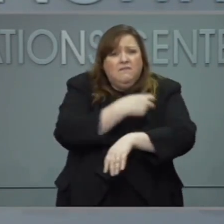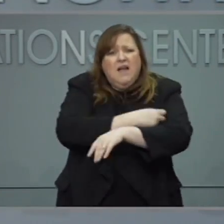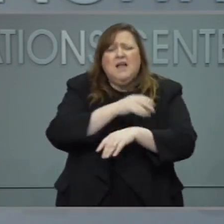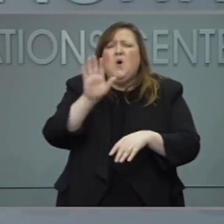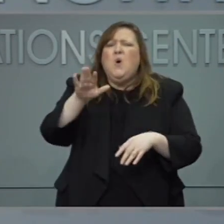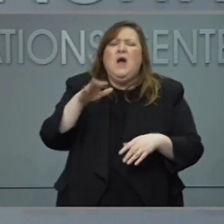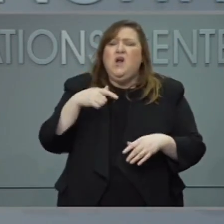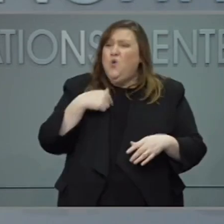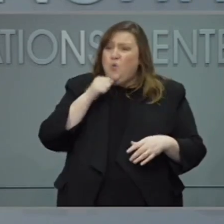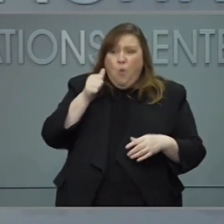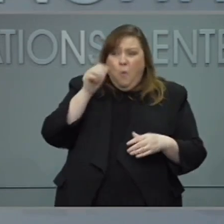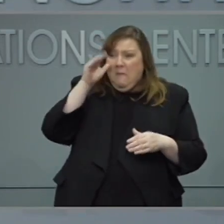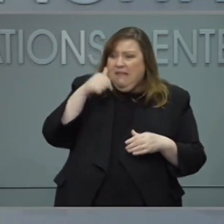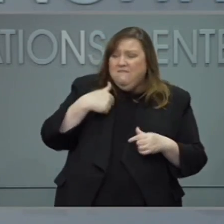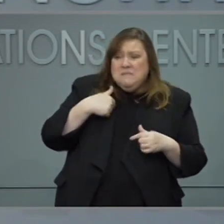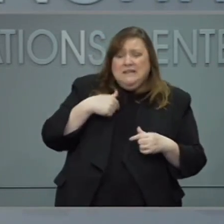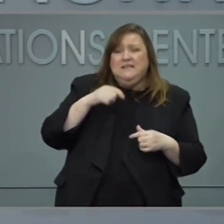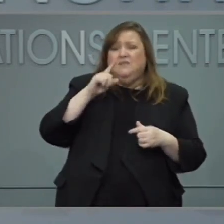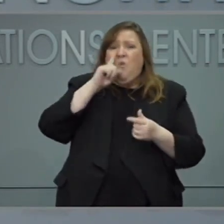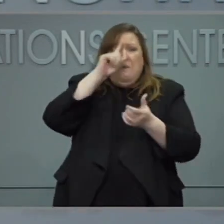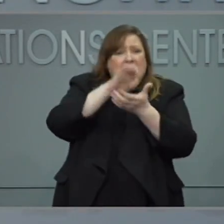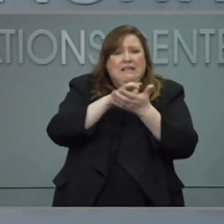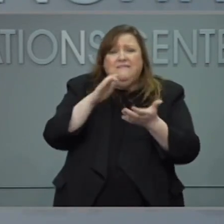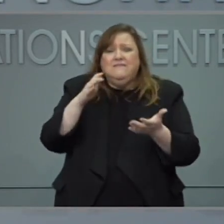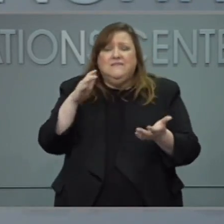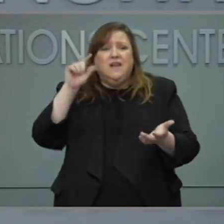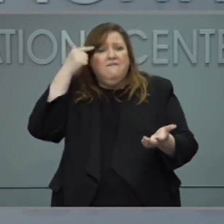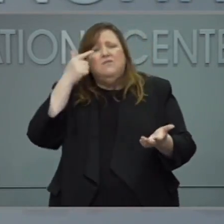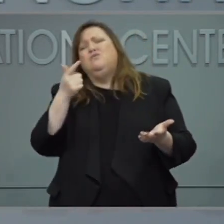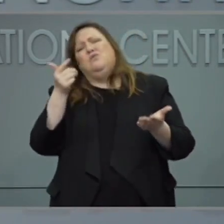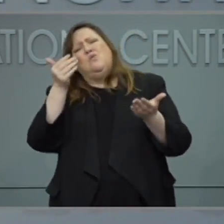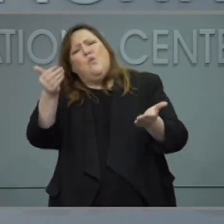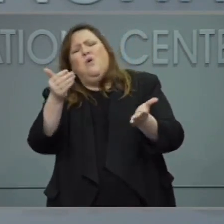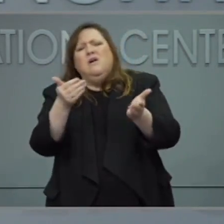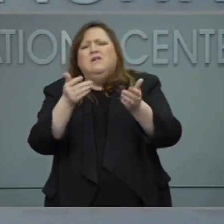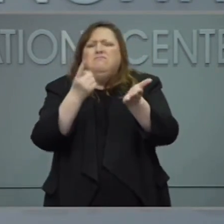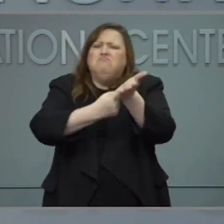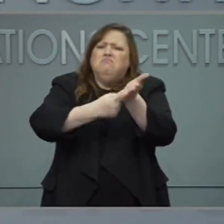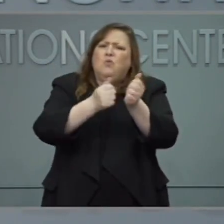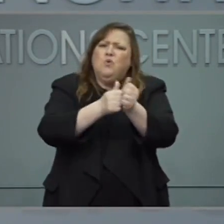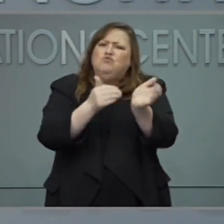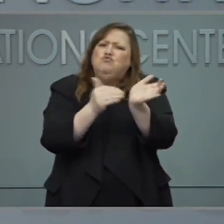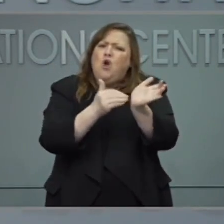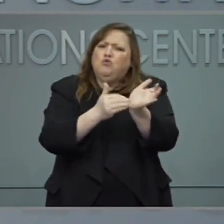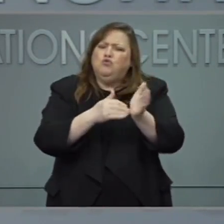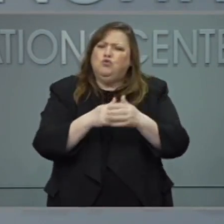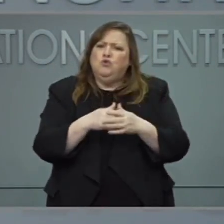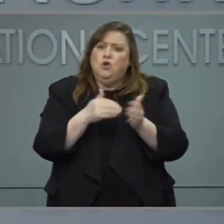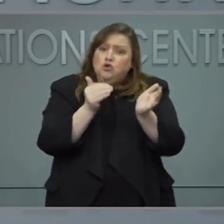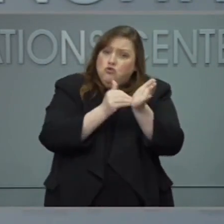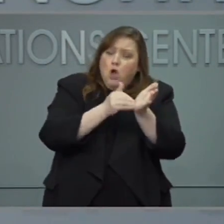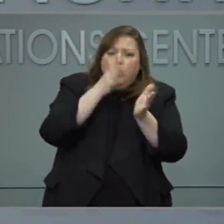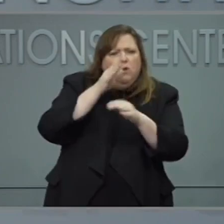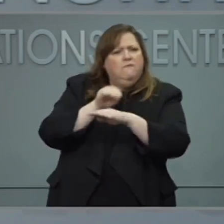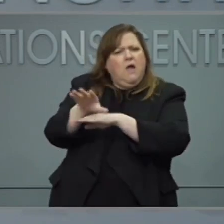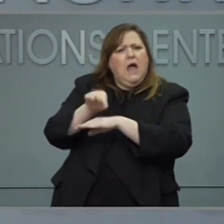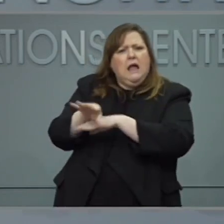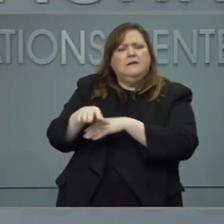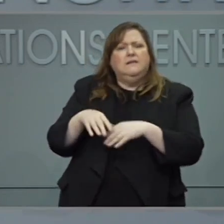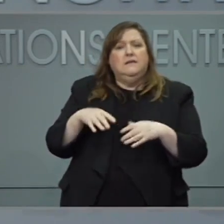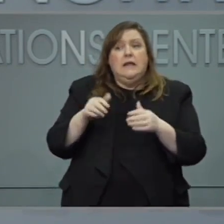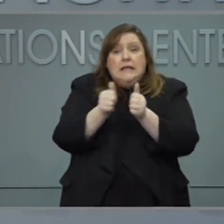doctor about whether or not they should be vaccinated. And then maybe all of us together, as we increase the number of people